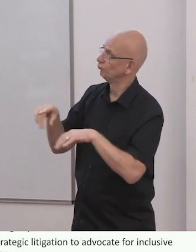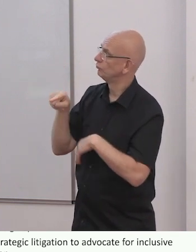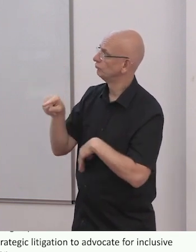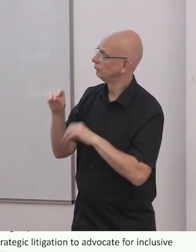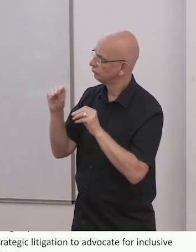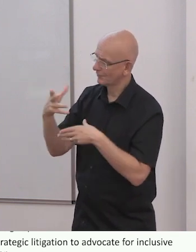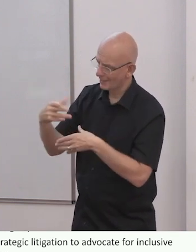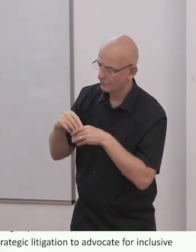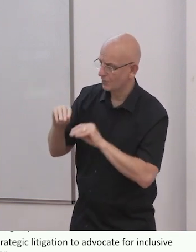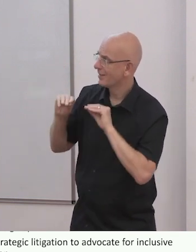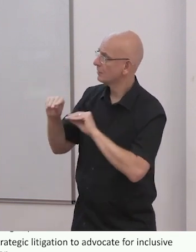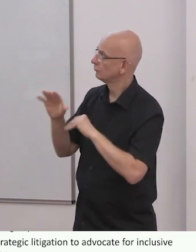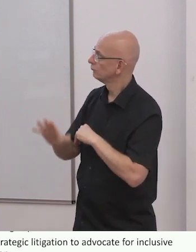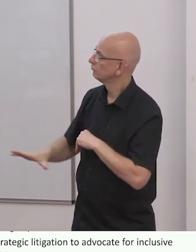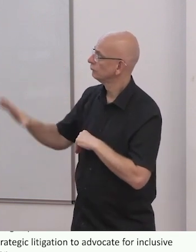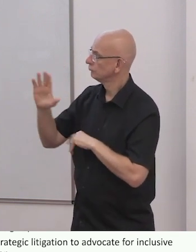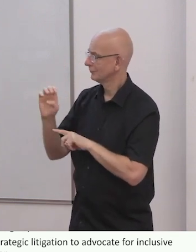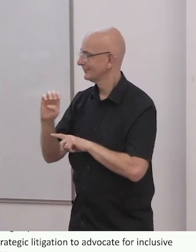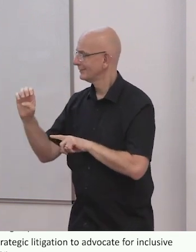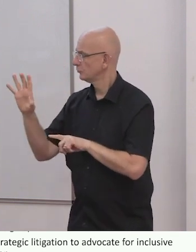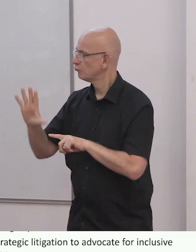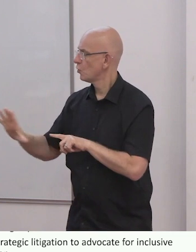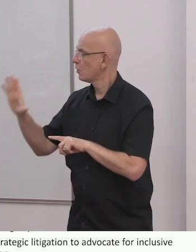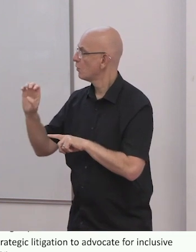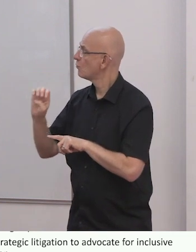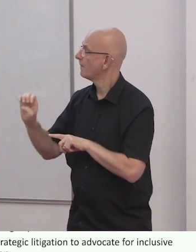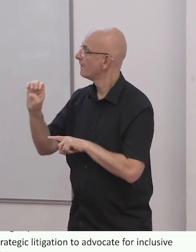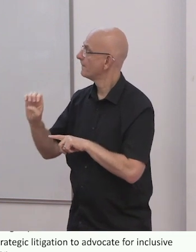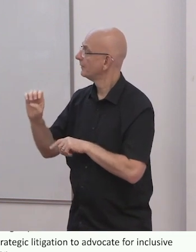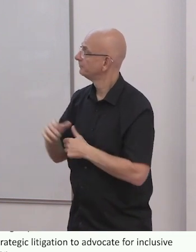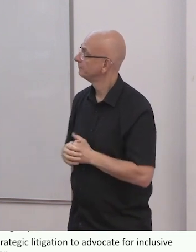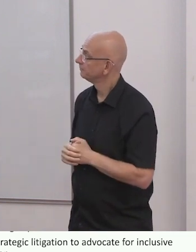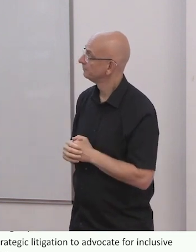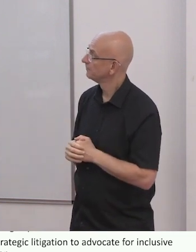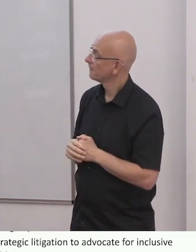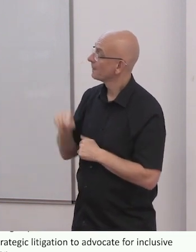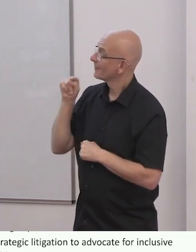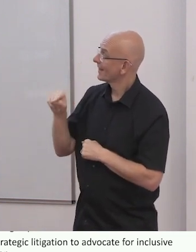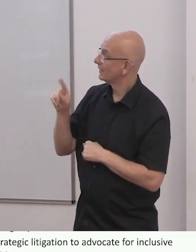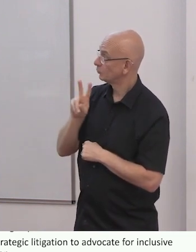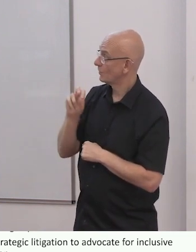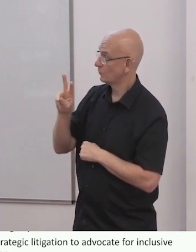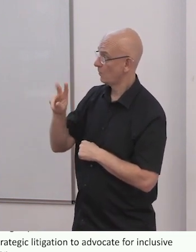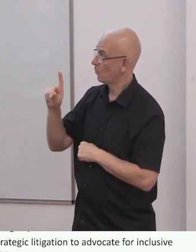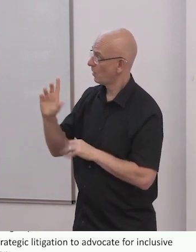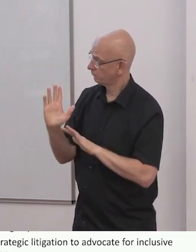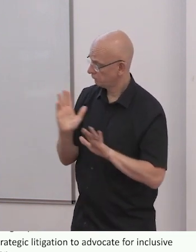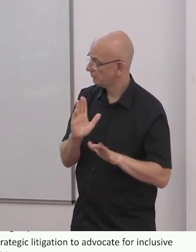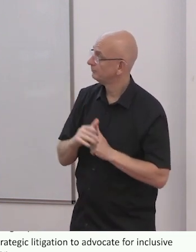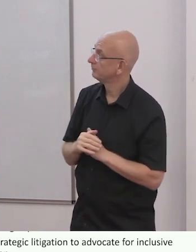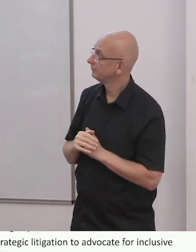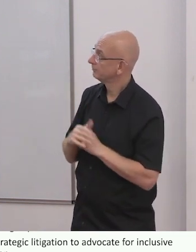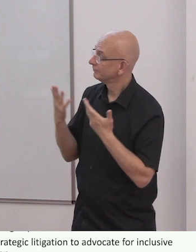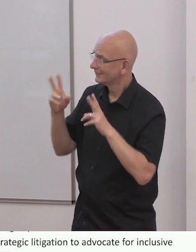Among the thematic discussions that the Catalyst have held within the group, we had transitioning from